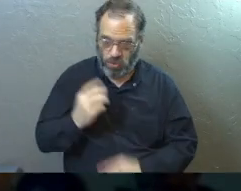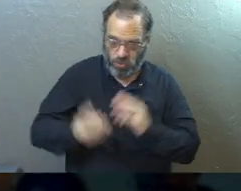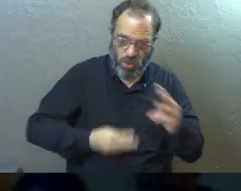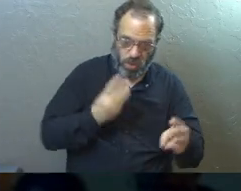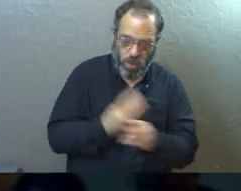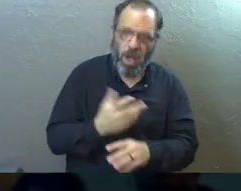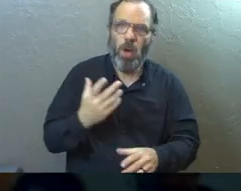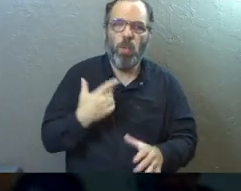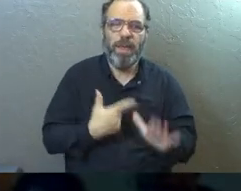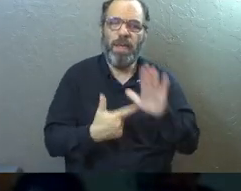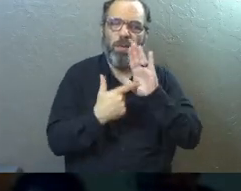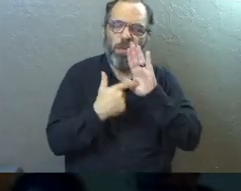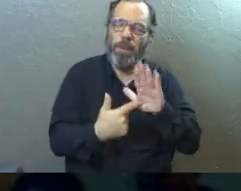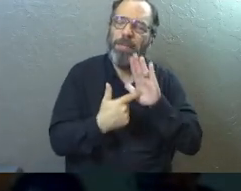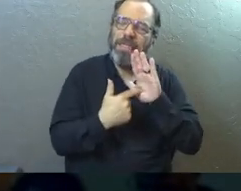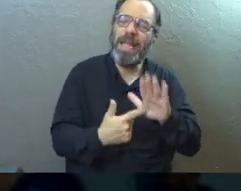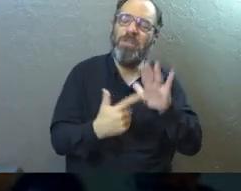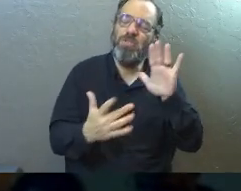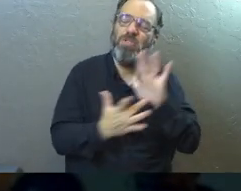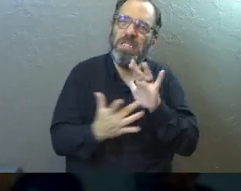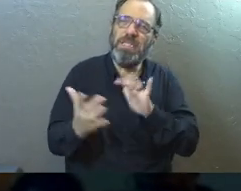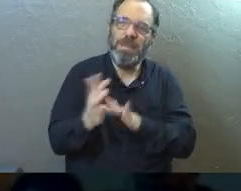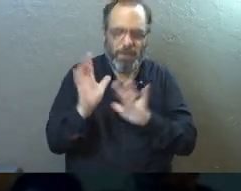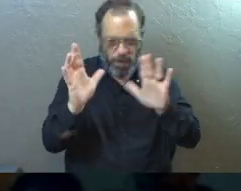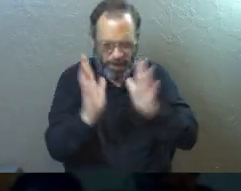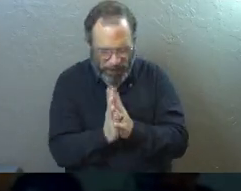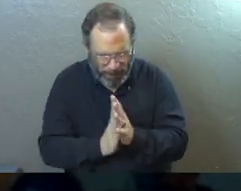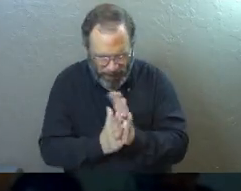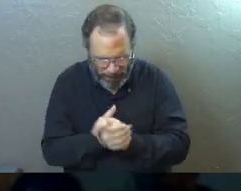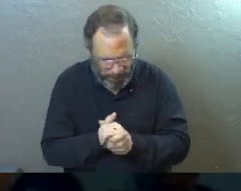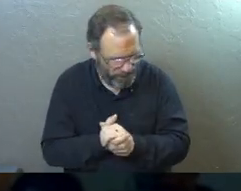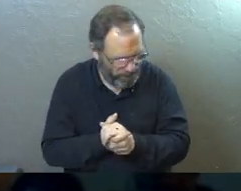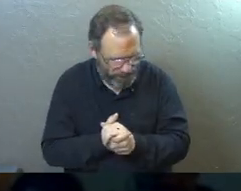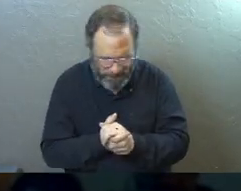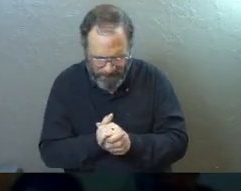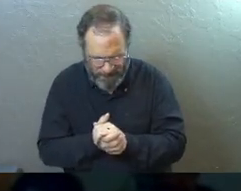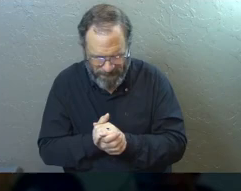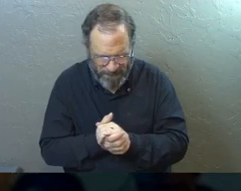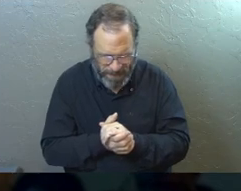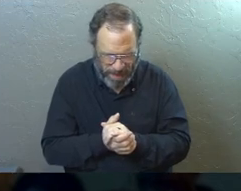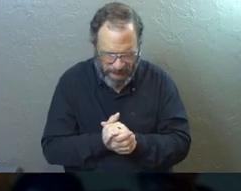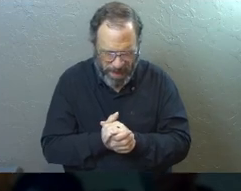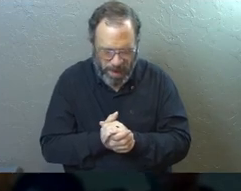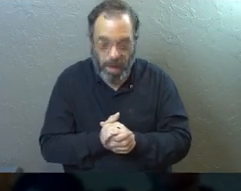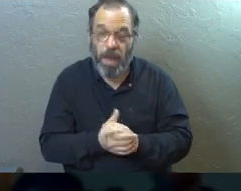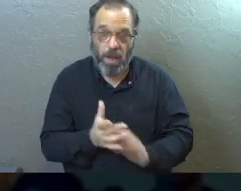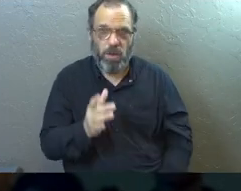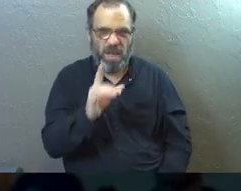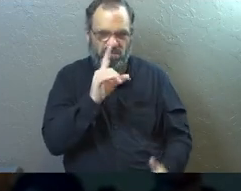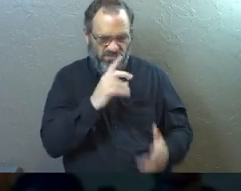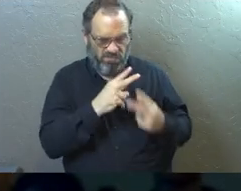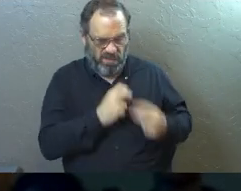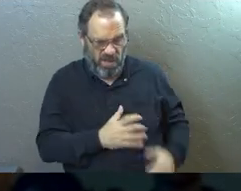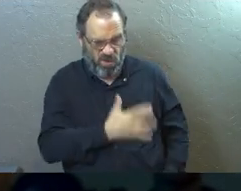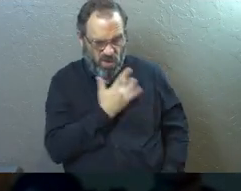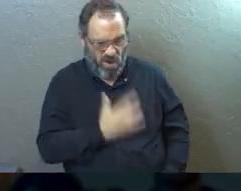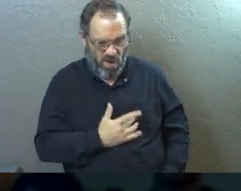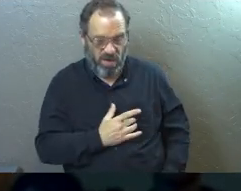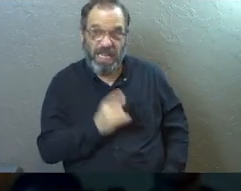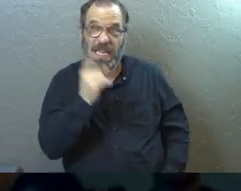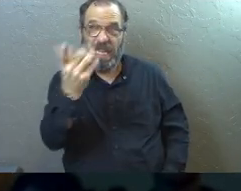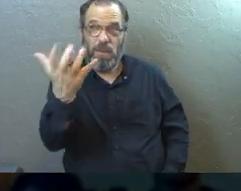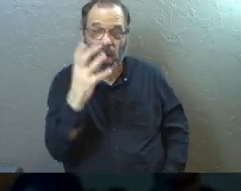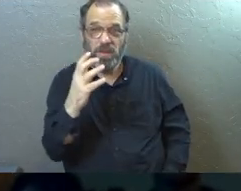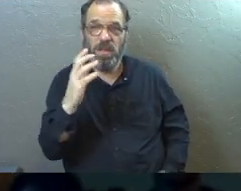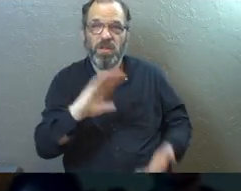world. We are representing him. And so here's just like a heart check. God also wants us to be passionate people,